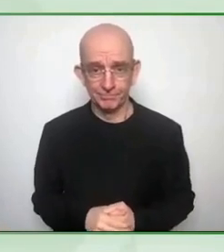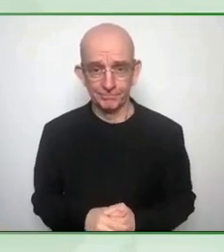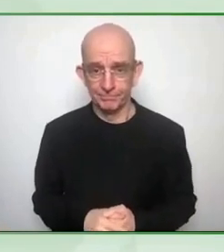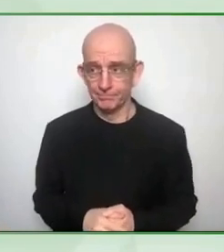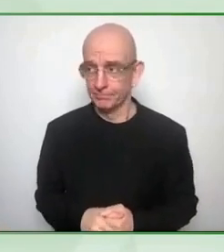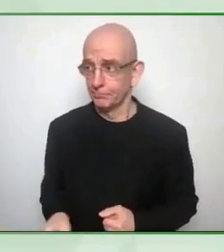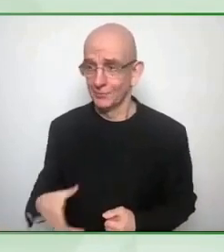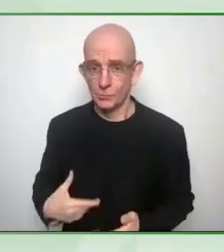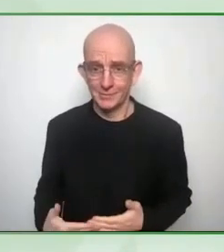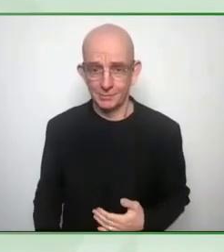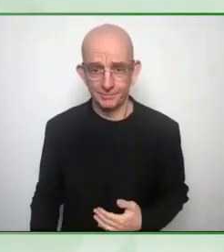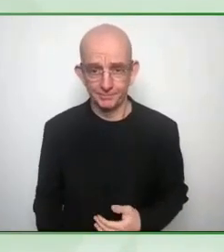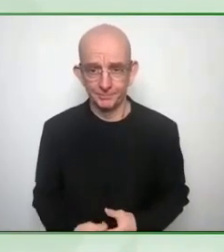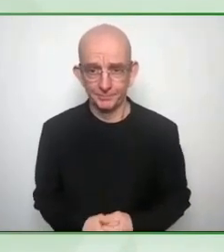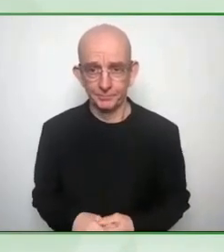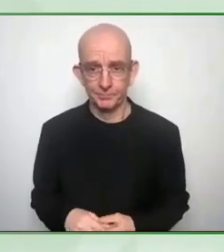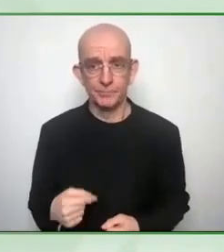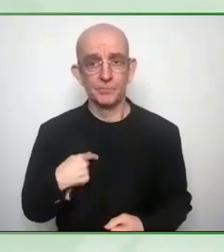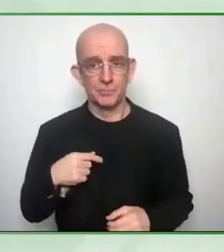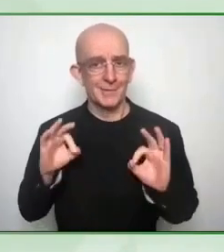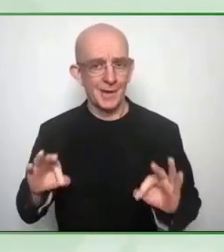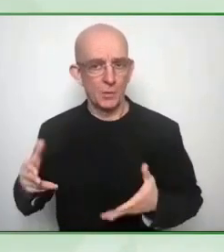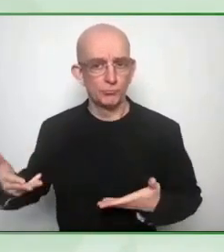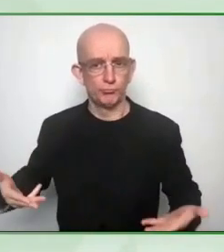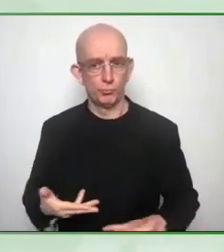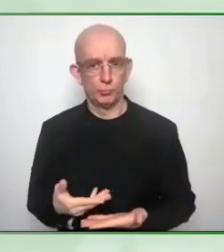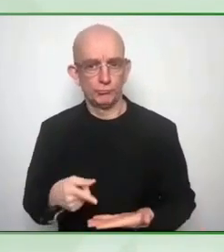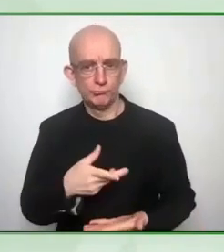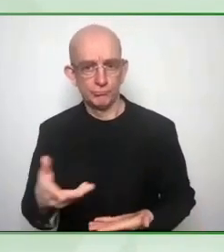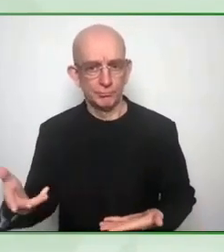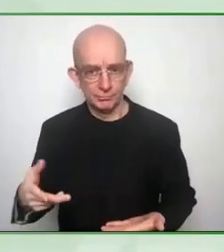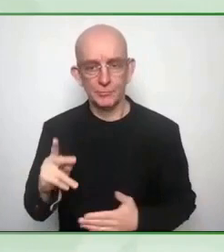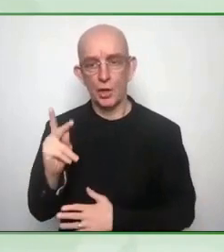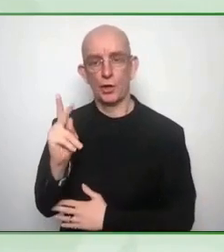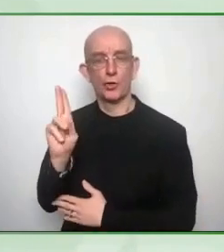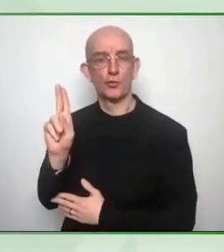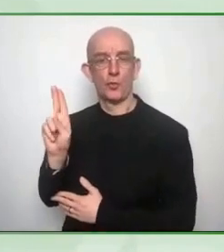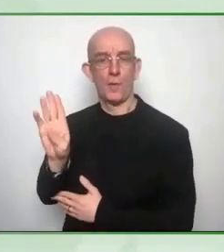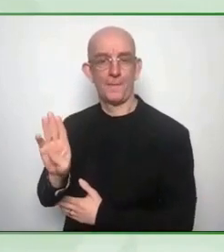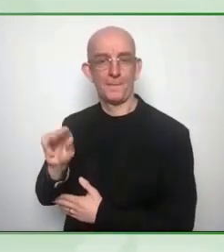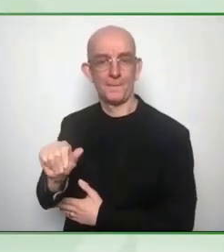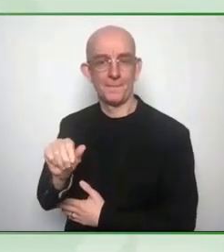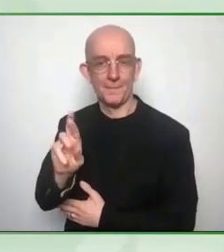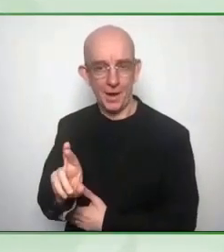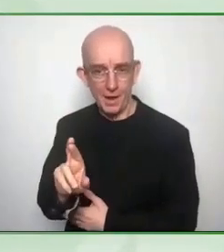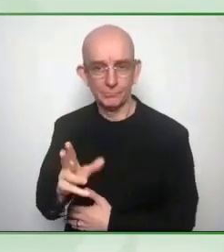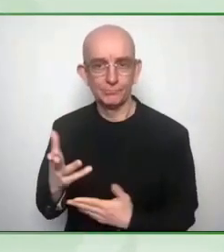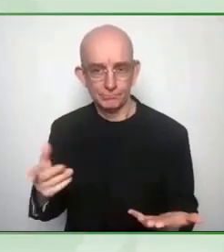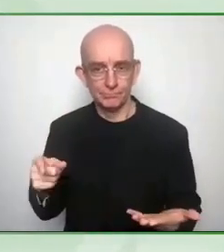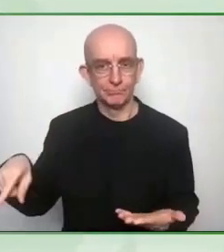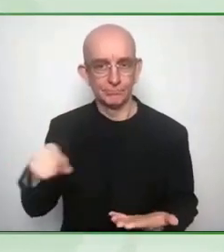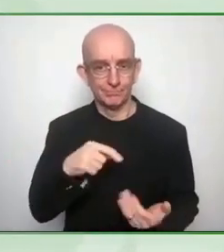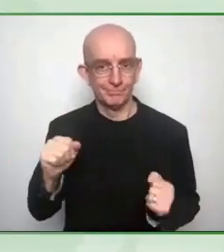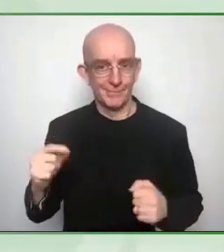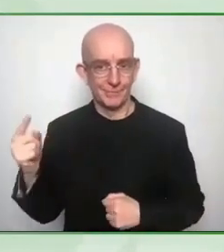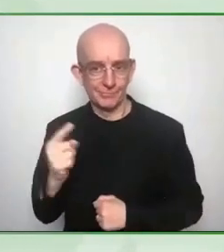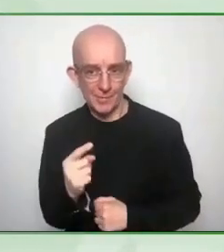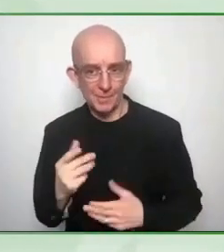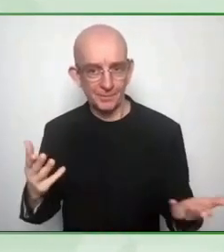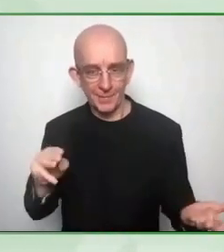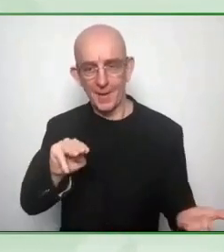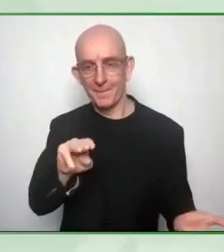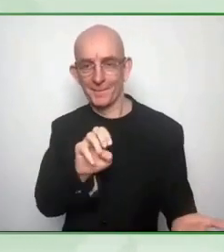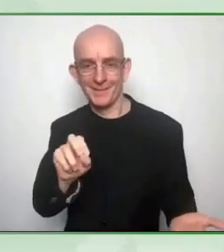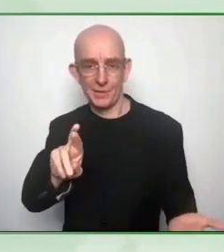and mirror and and and give us a background of the discussion that we're going to have it will all be about uh startups and the startup scene in